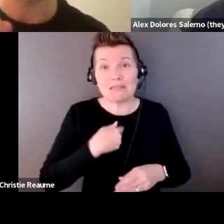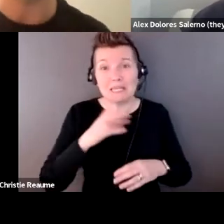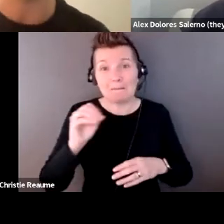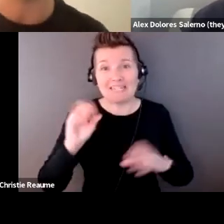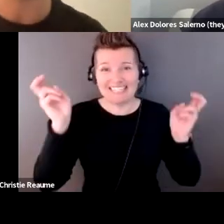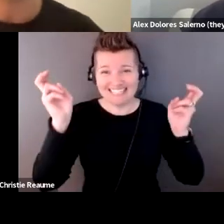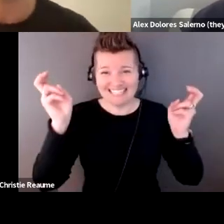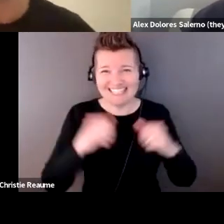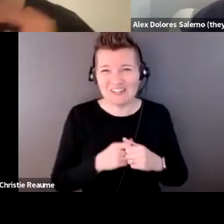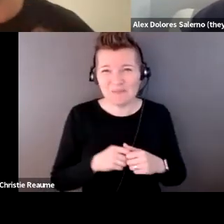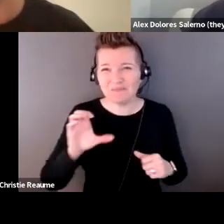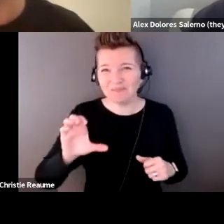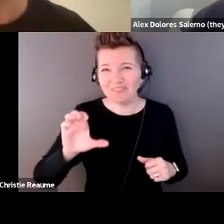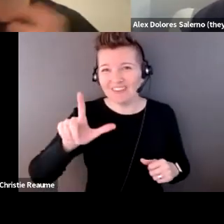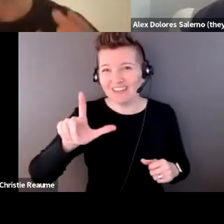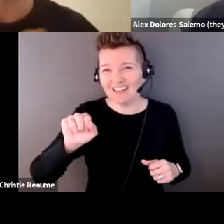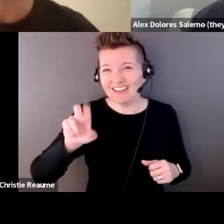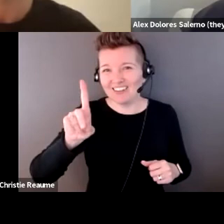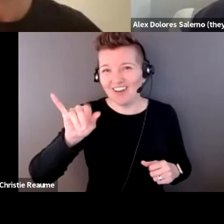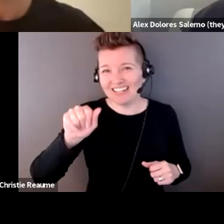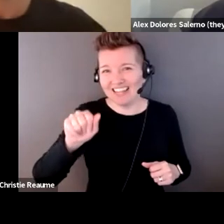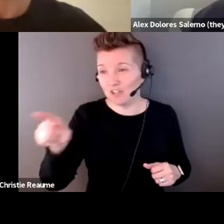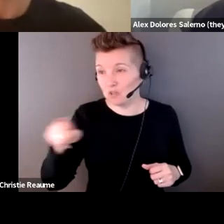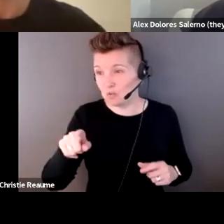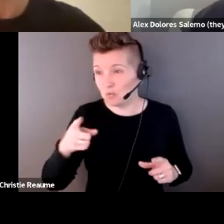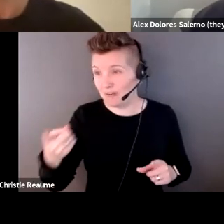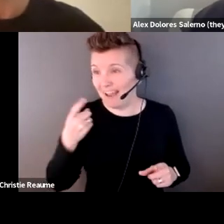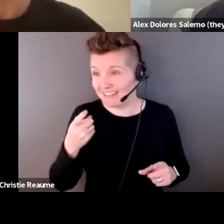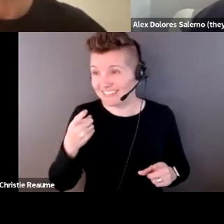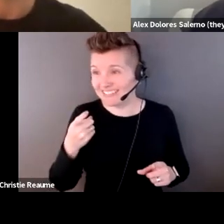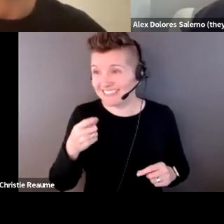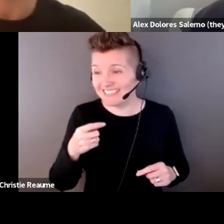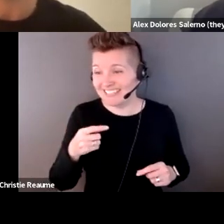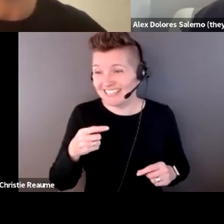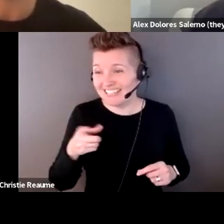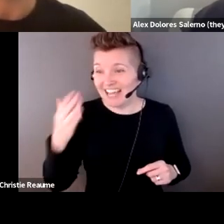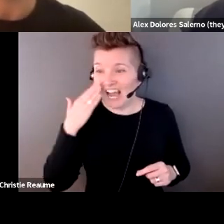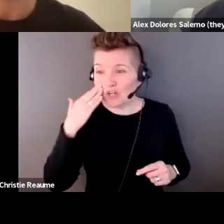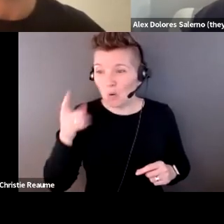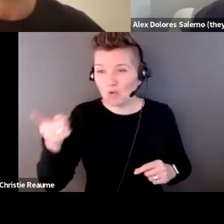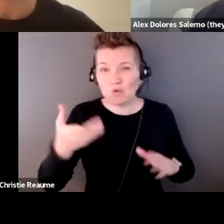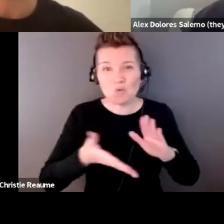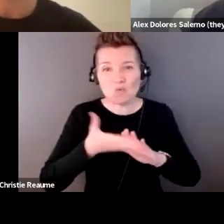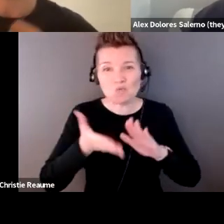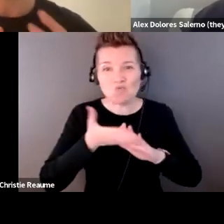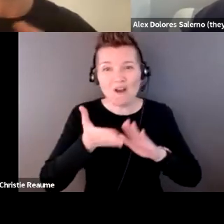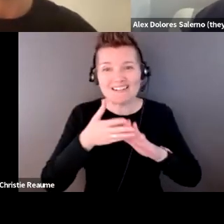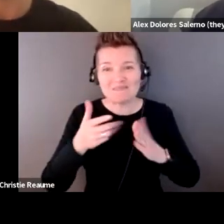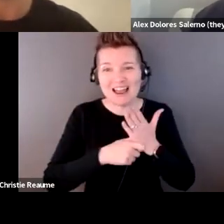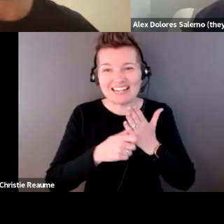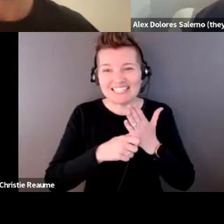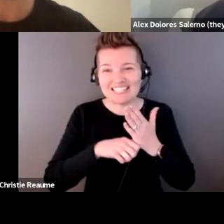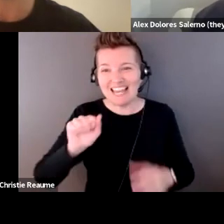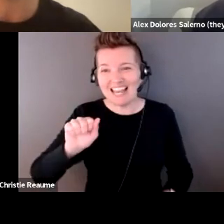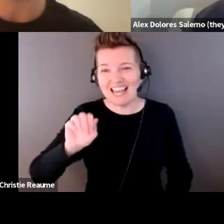who asked the question there who runs this amazing magazine called able zine out of the